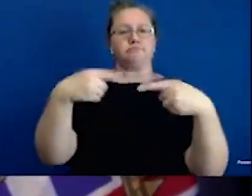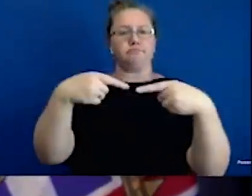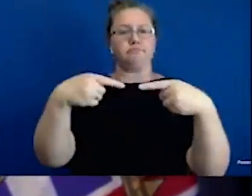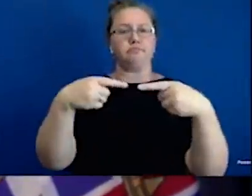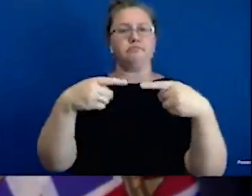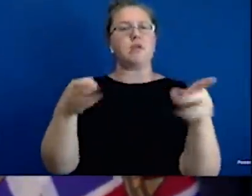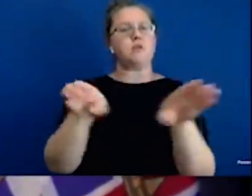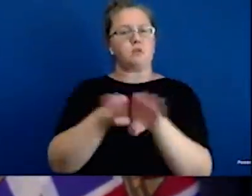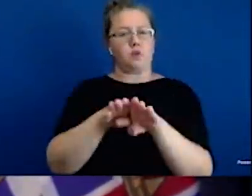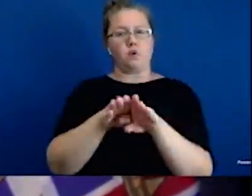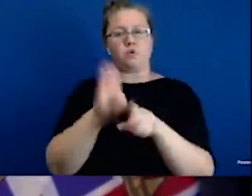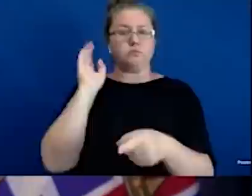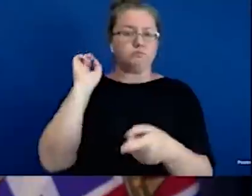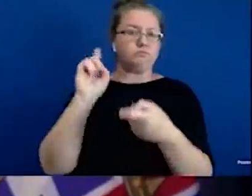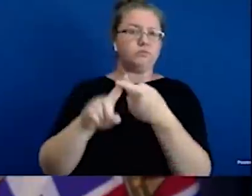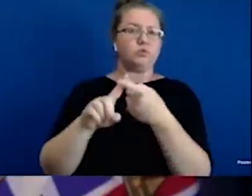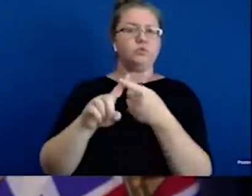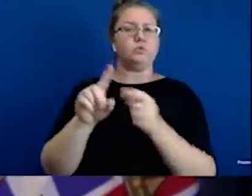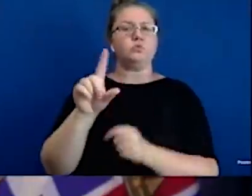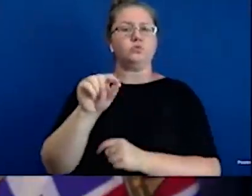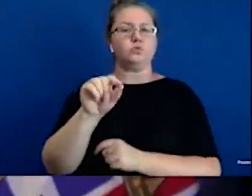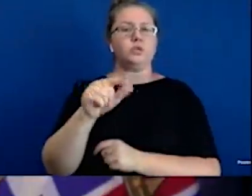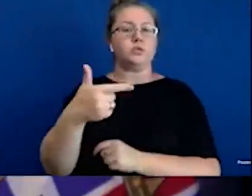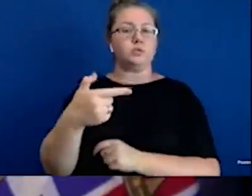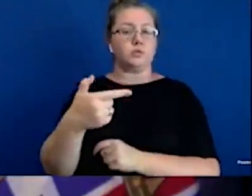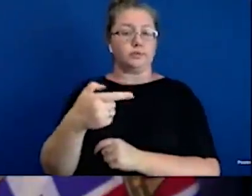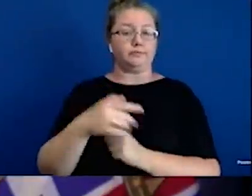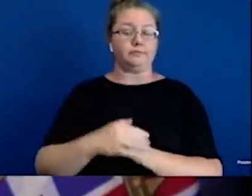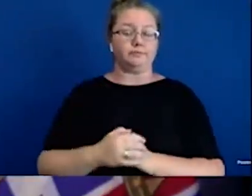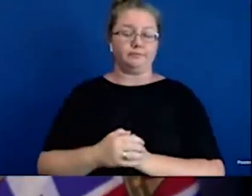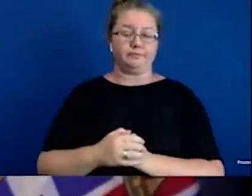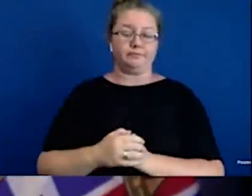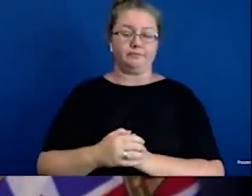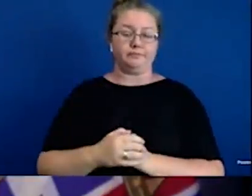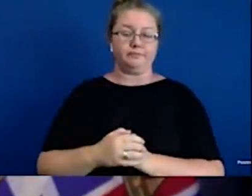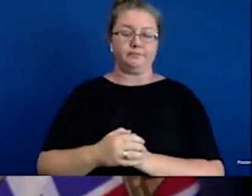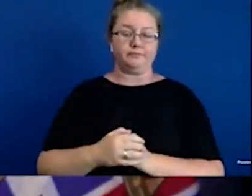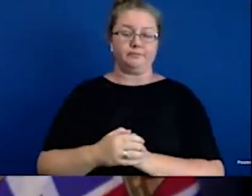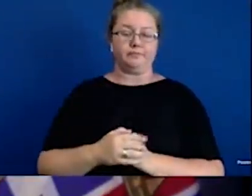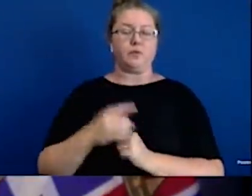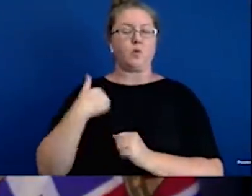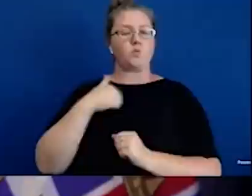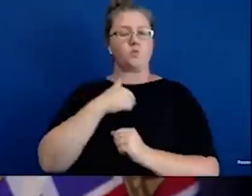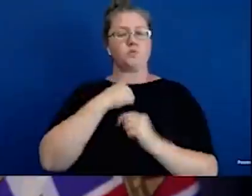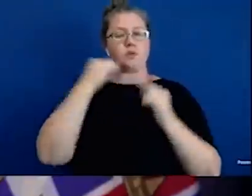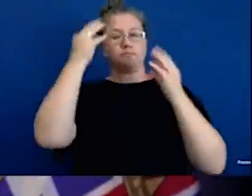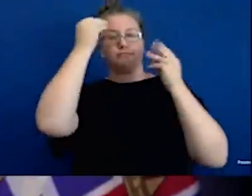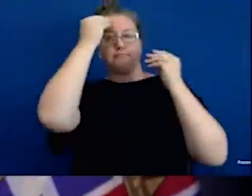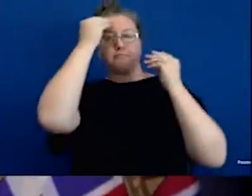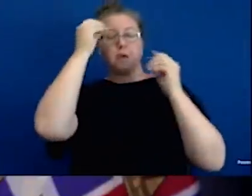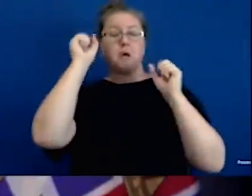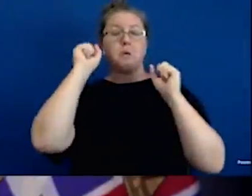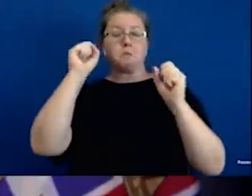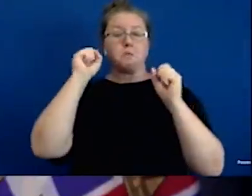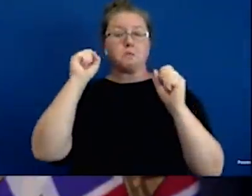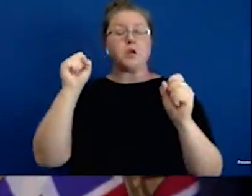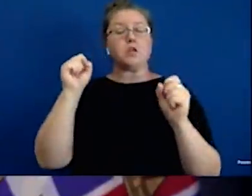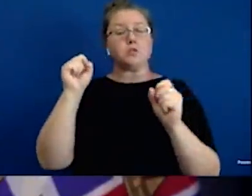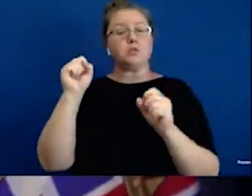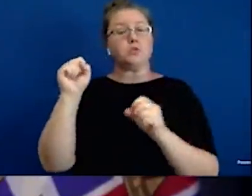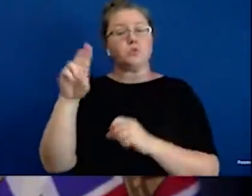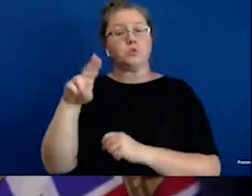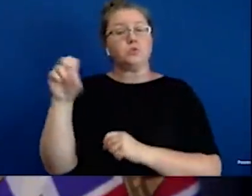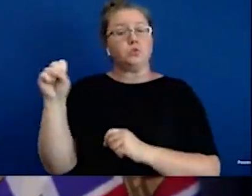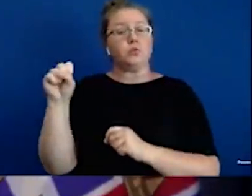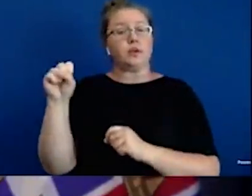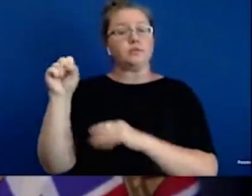closed to non-essential travel until at least next year. In the piece, we theorize that the